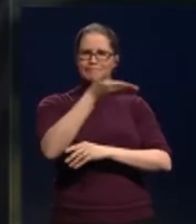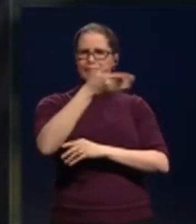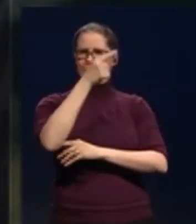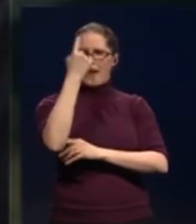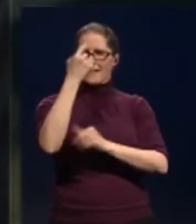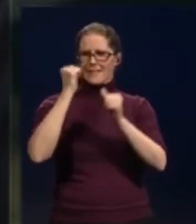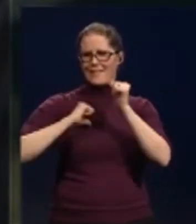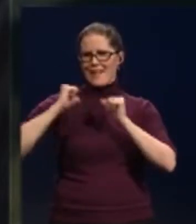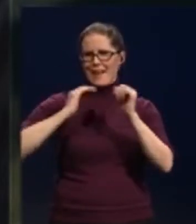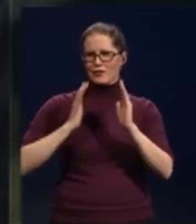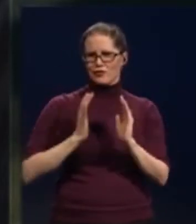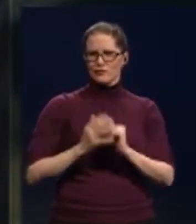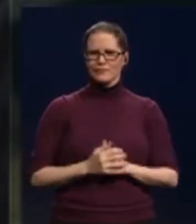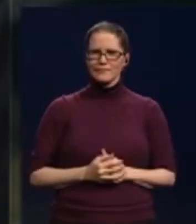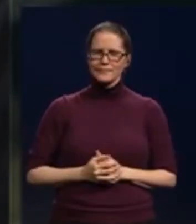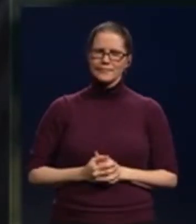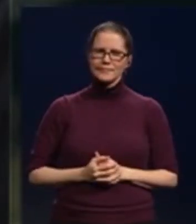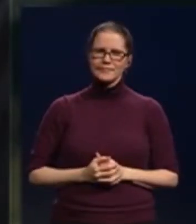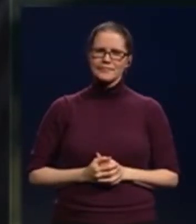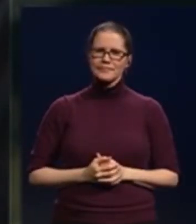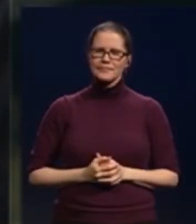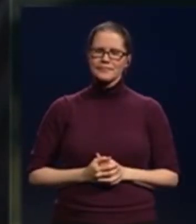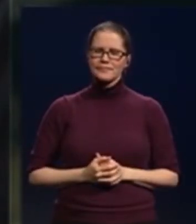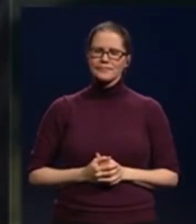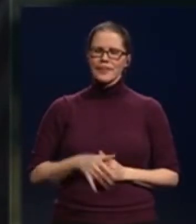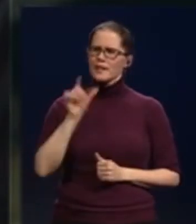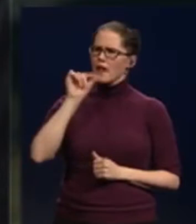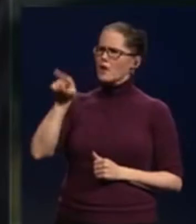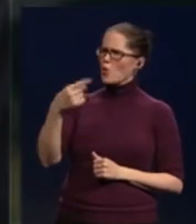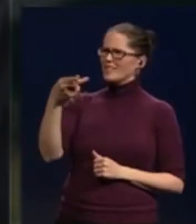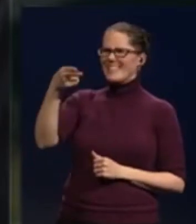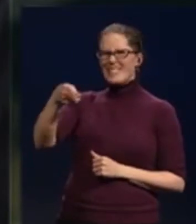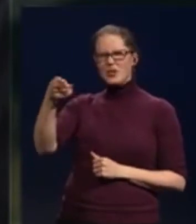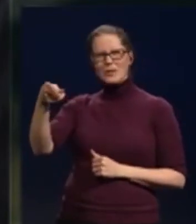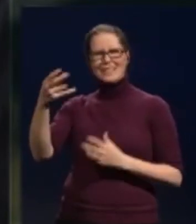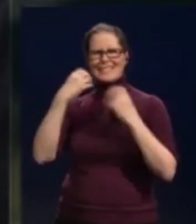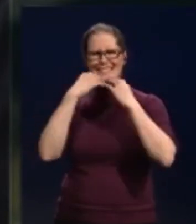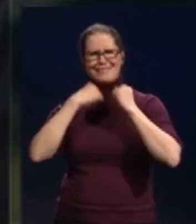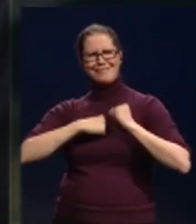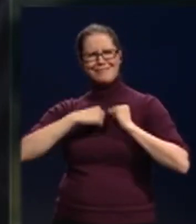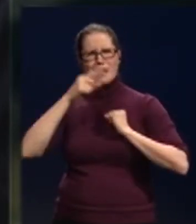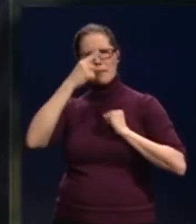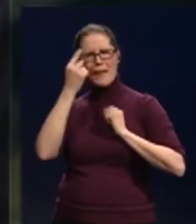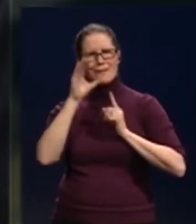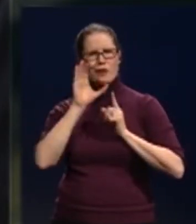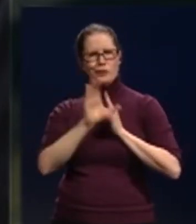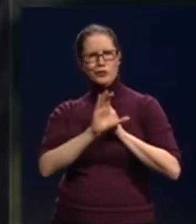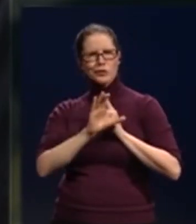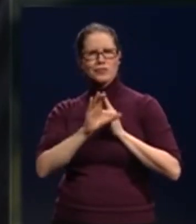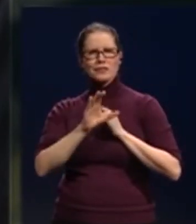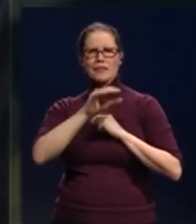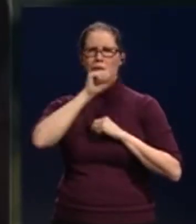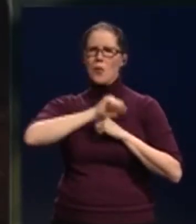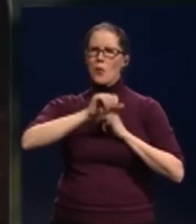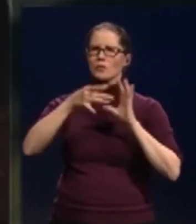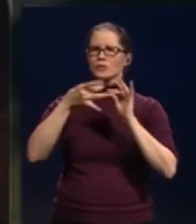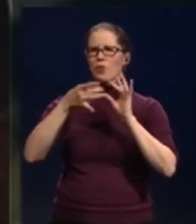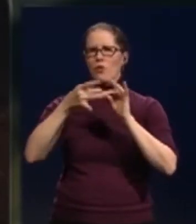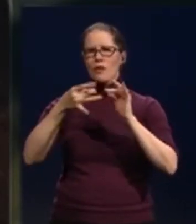Black Year's City Month would be more than just a thing would history be about all about everything black culture even the old folk tale stories that used to